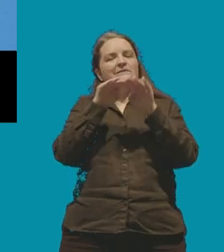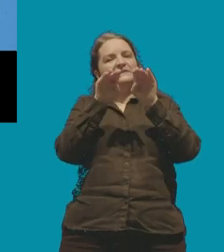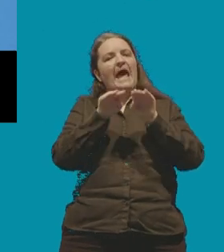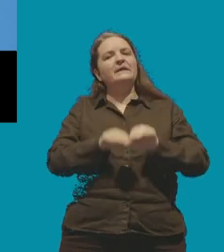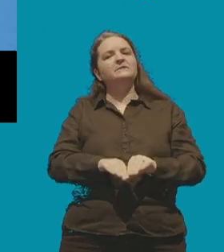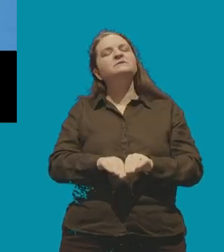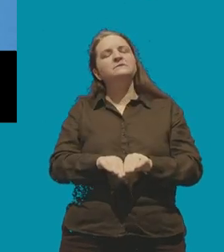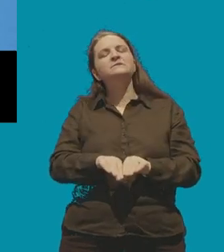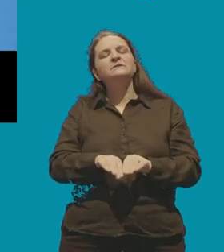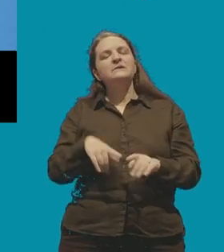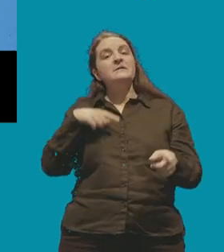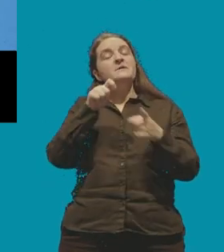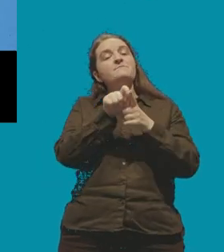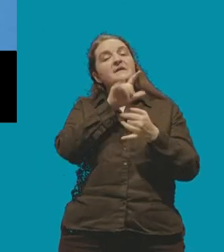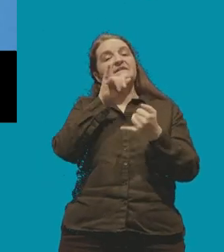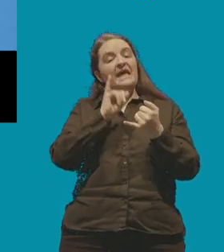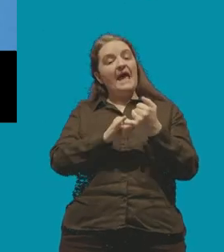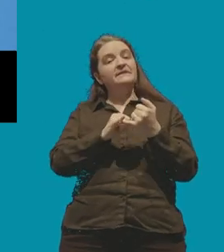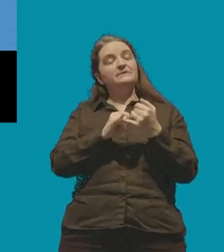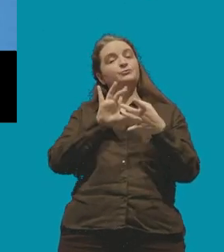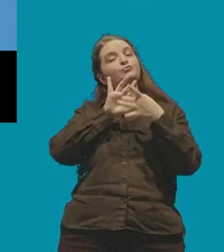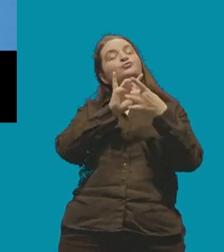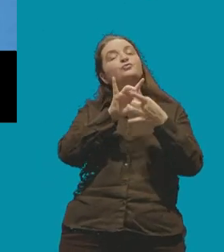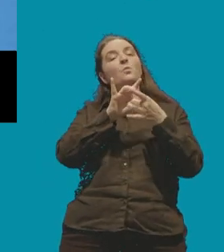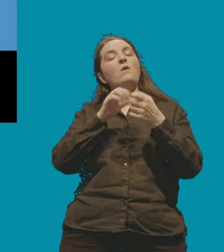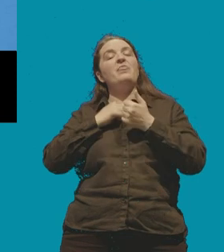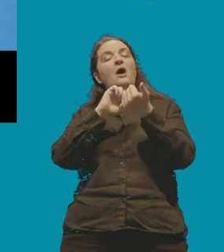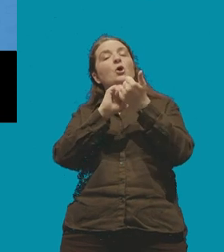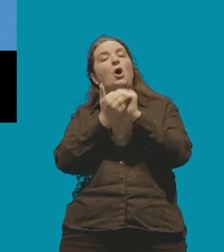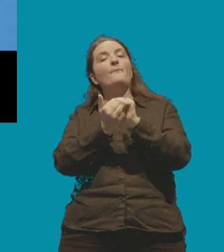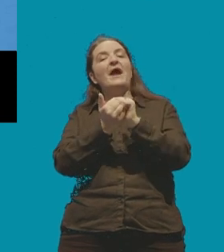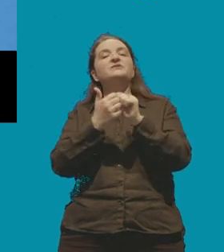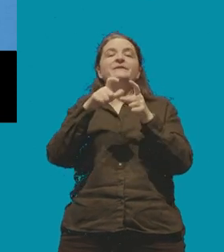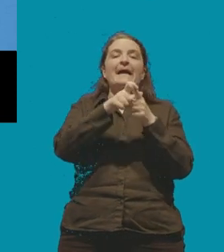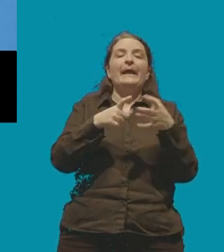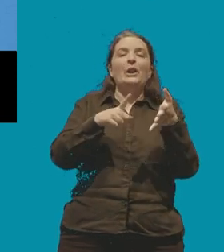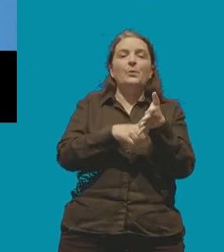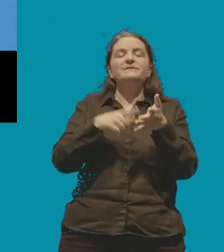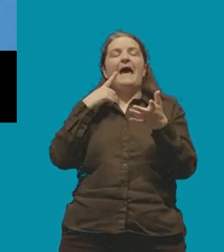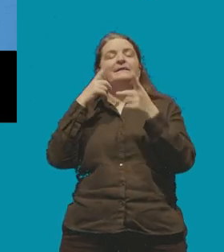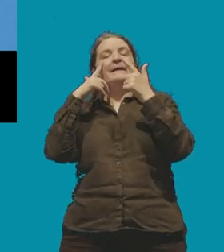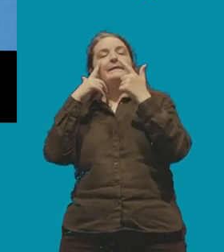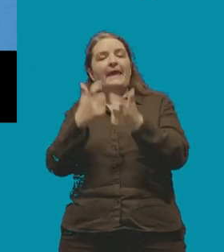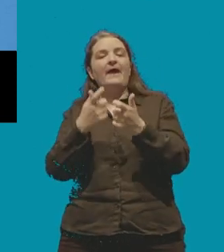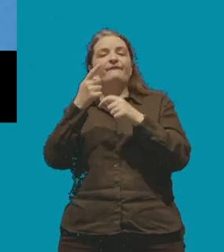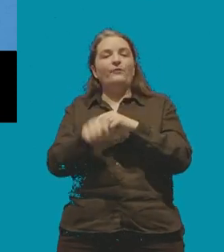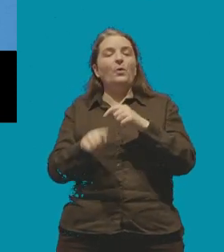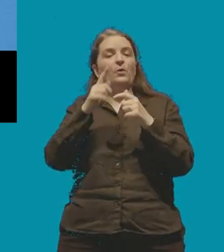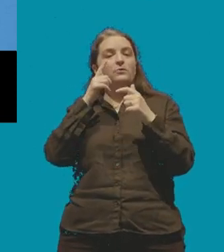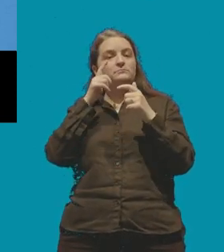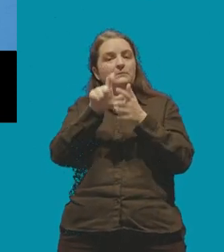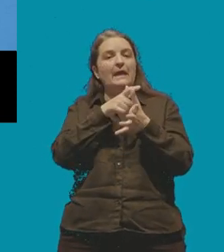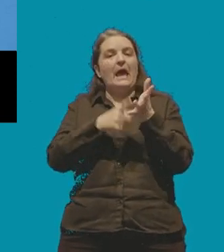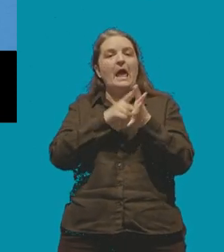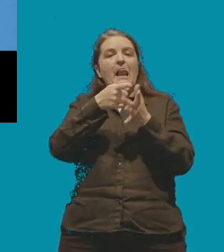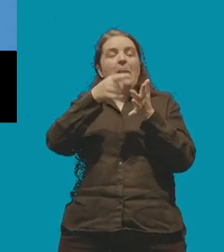country pcs once again in conjunction with our comrades at duncan lewis and care for calais have been scrutinizing the